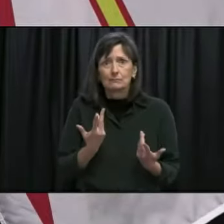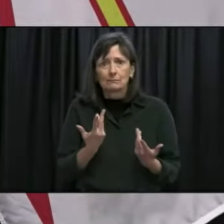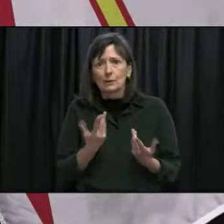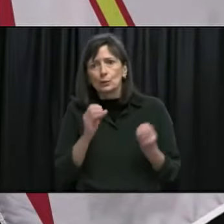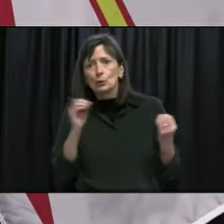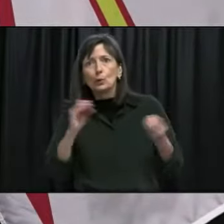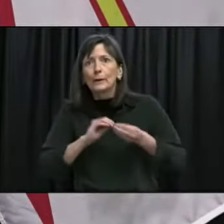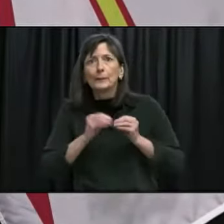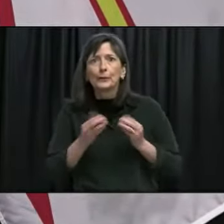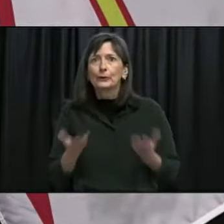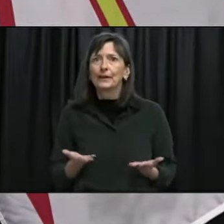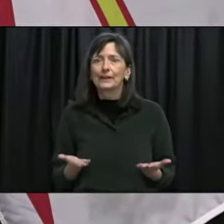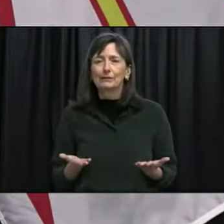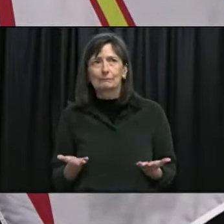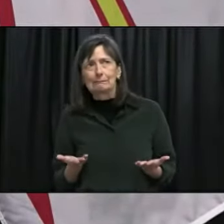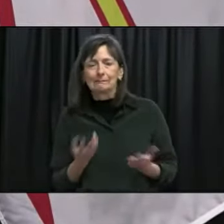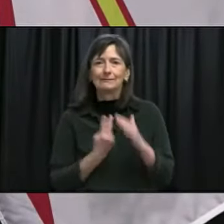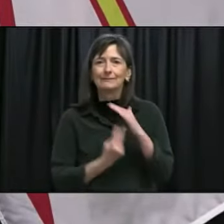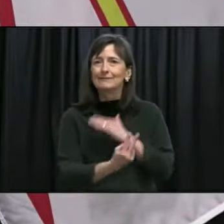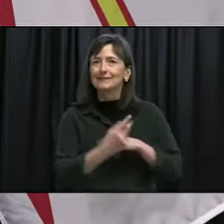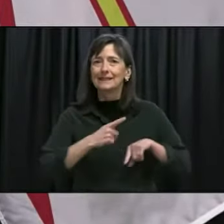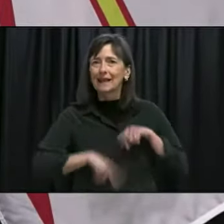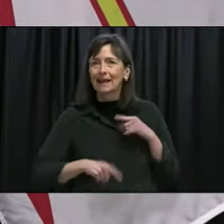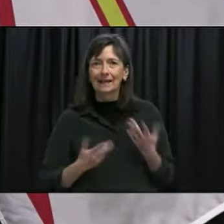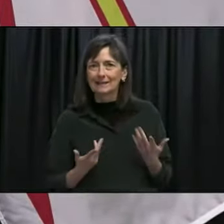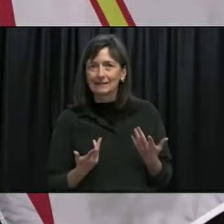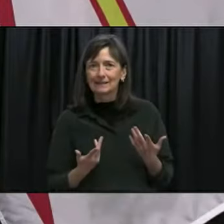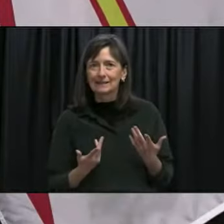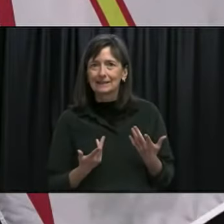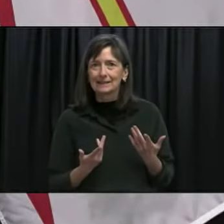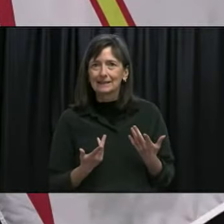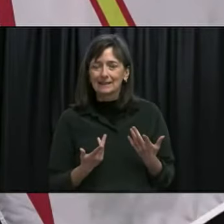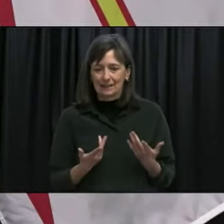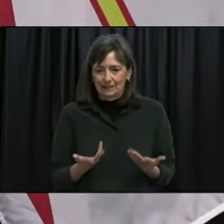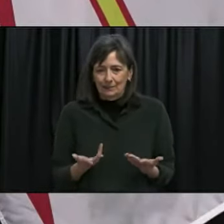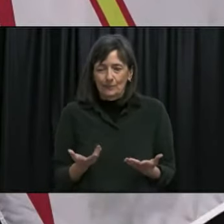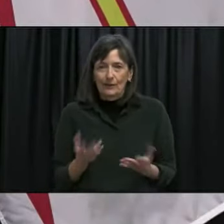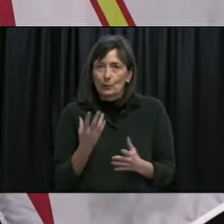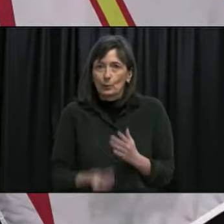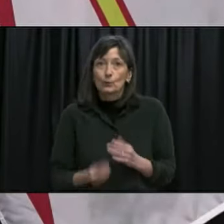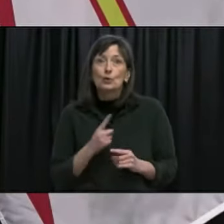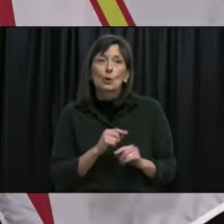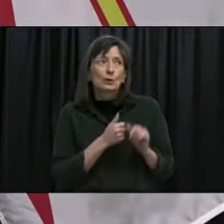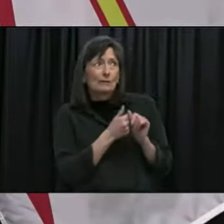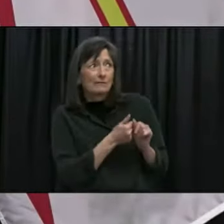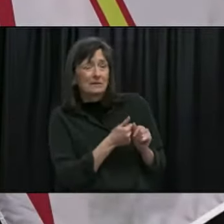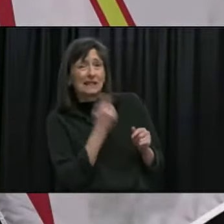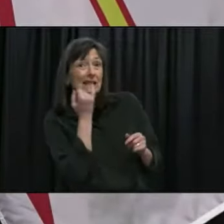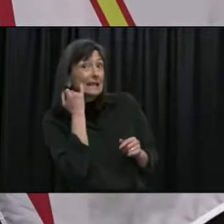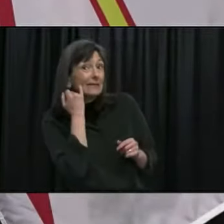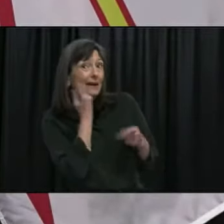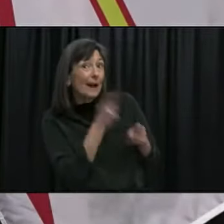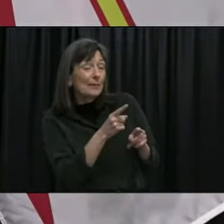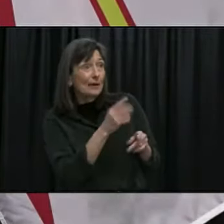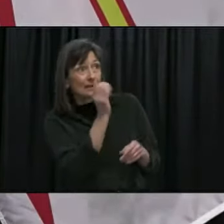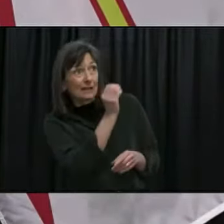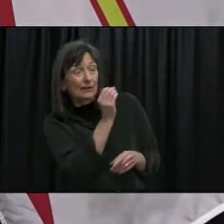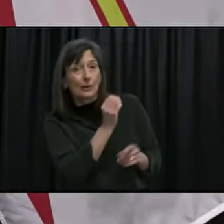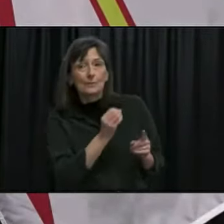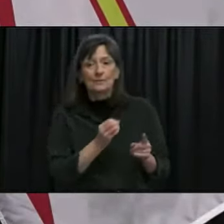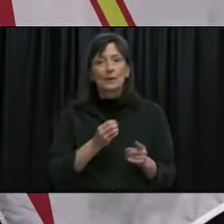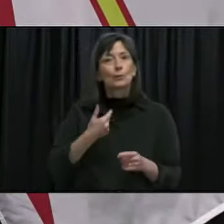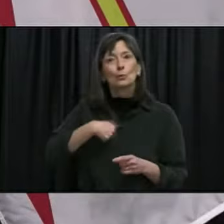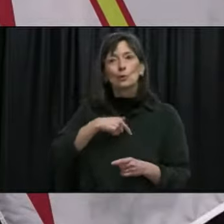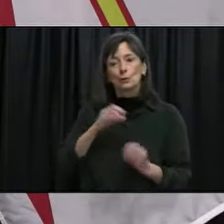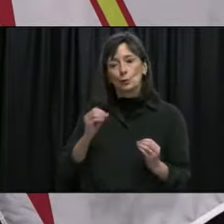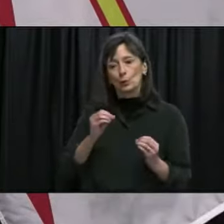-term forecasting or long-term predictive modeling are cases to go by because it's the pattern that we actually use to